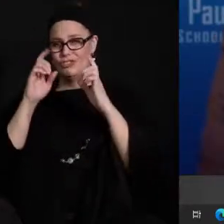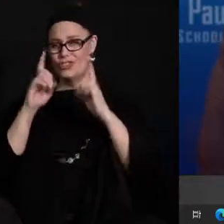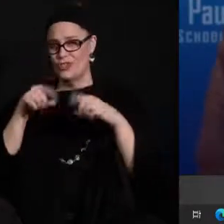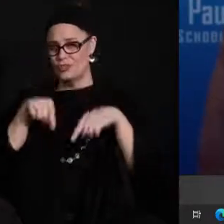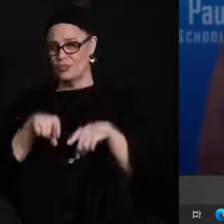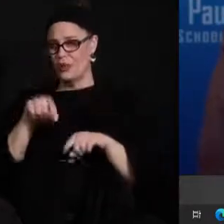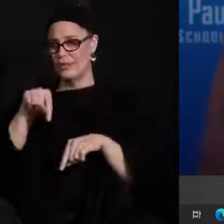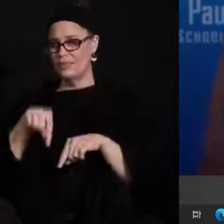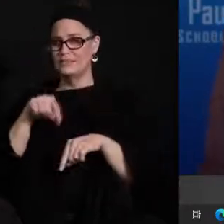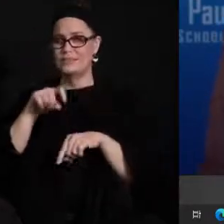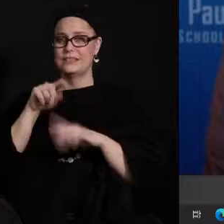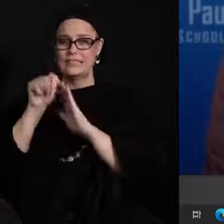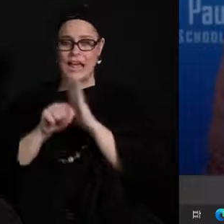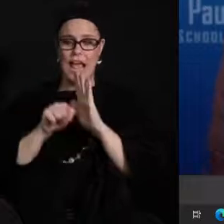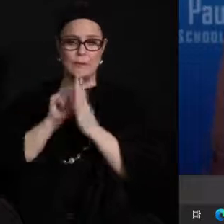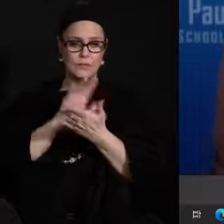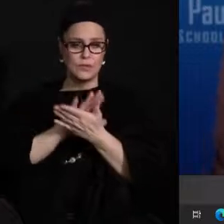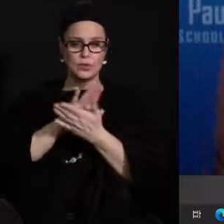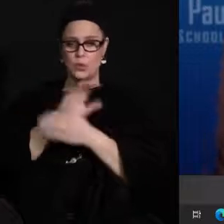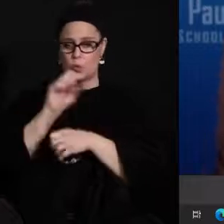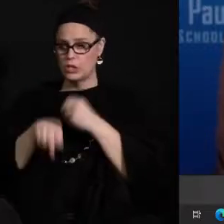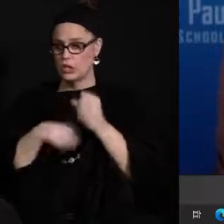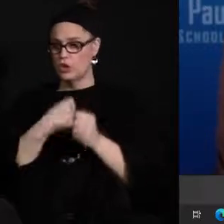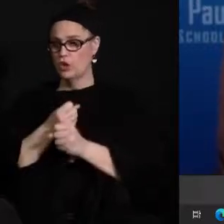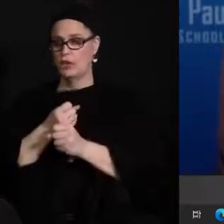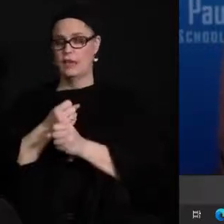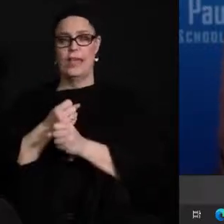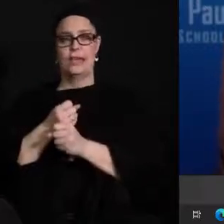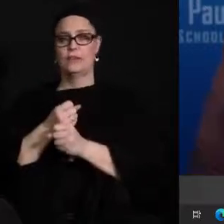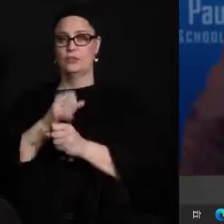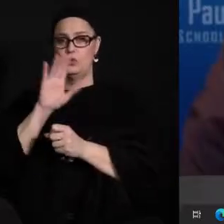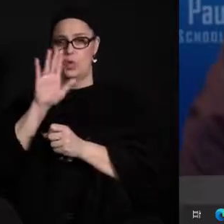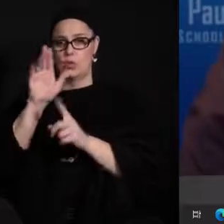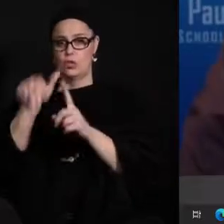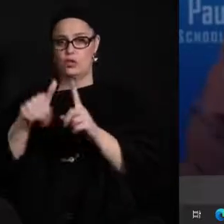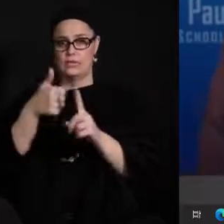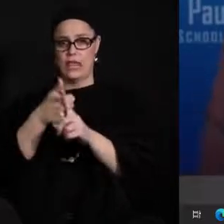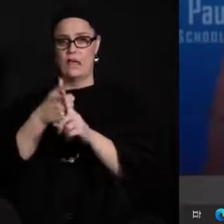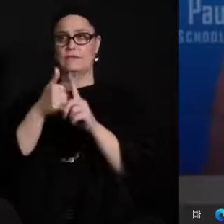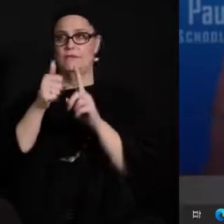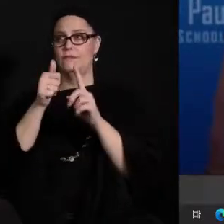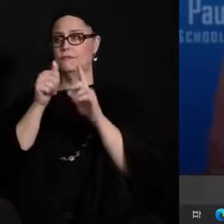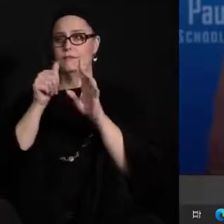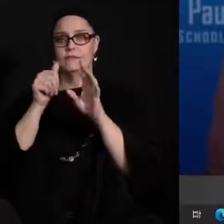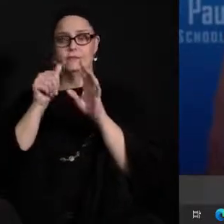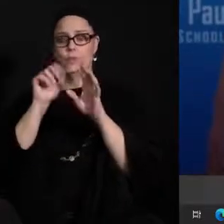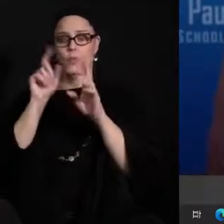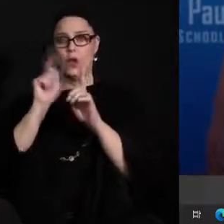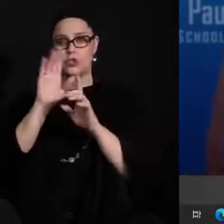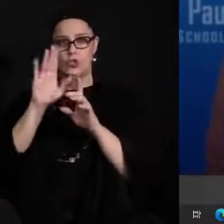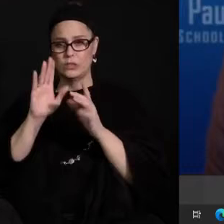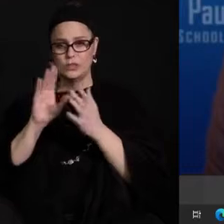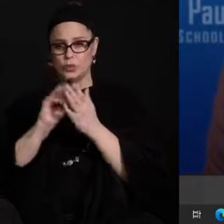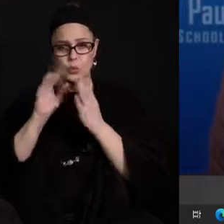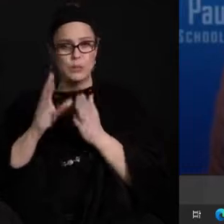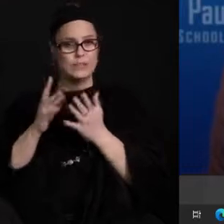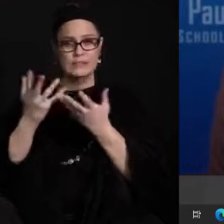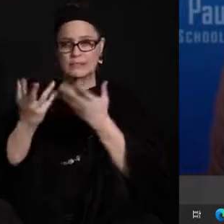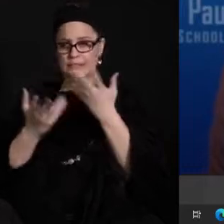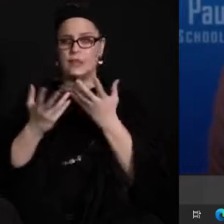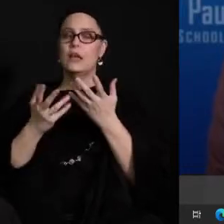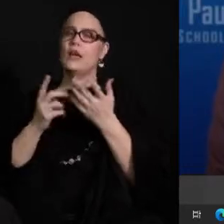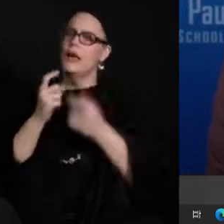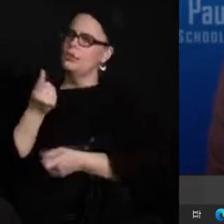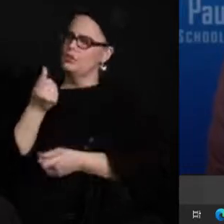in the both in the school year and in where your uh individual or students are at and i know it can be extremely difficult